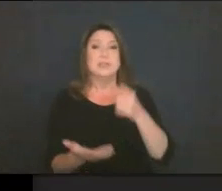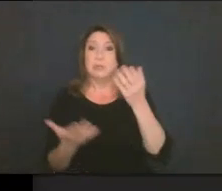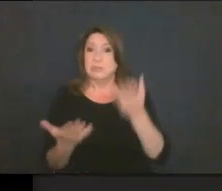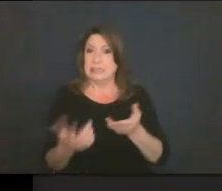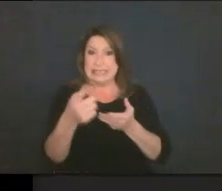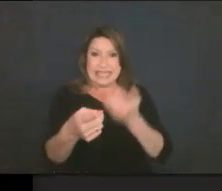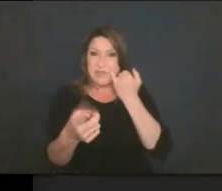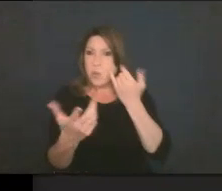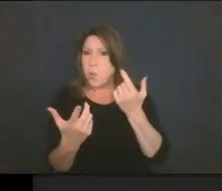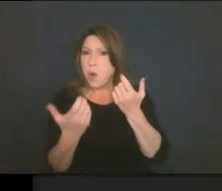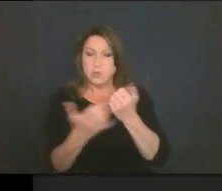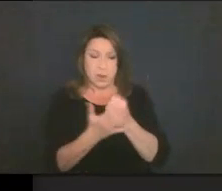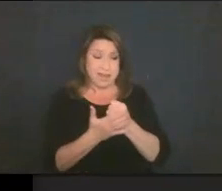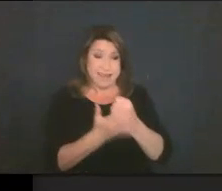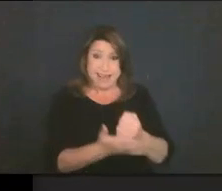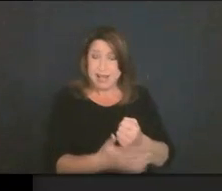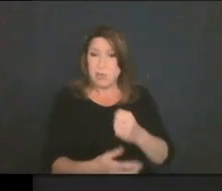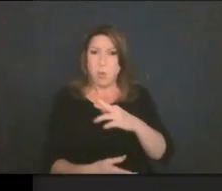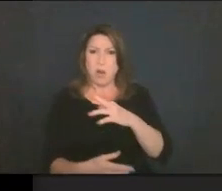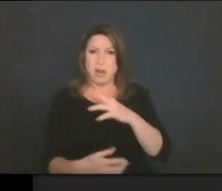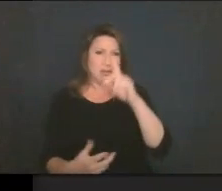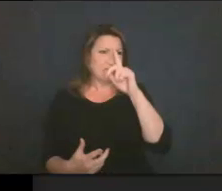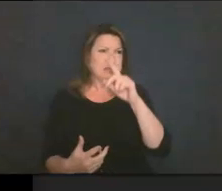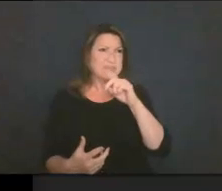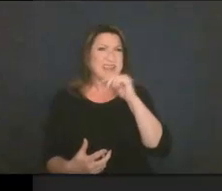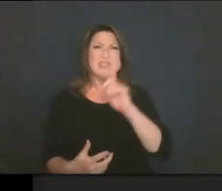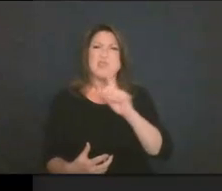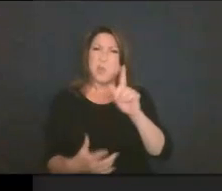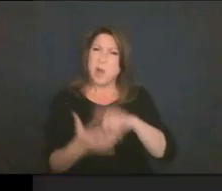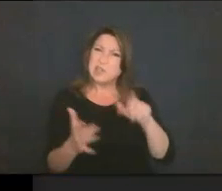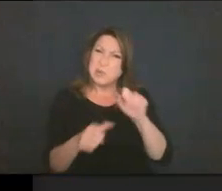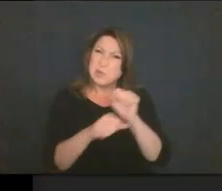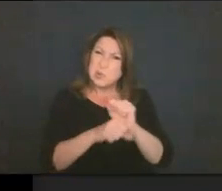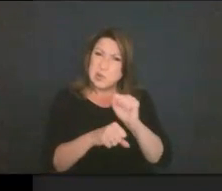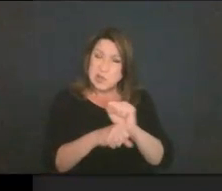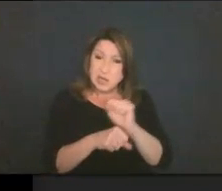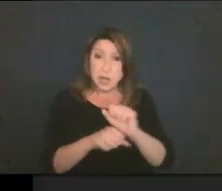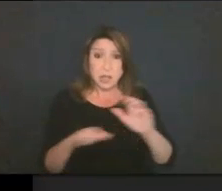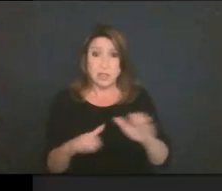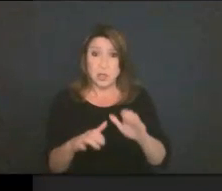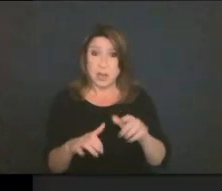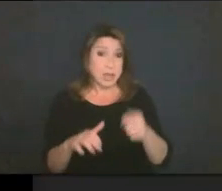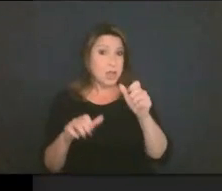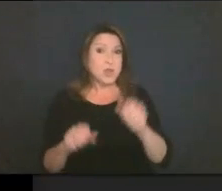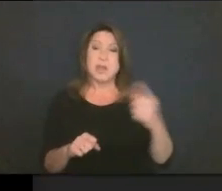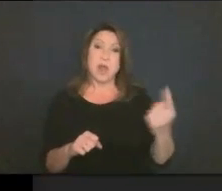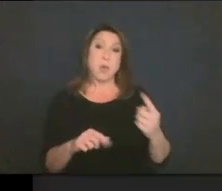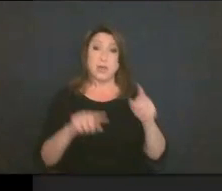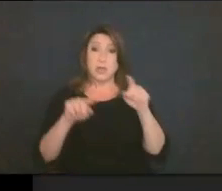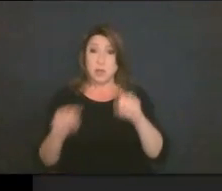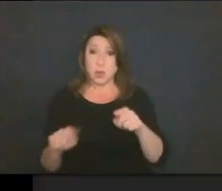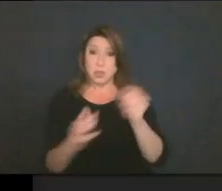are trying to help them and they need help figuring out what they're supposed to be working on, you can go to the Art